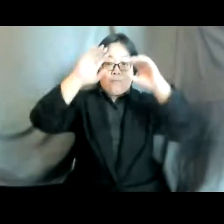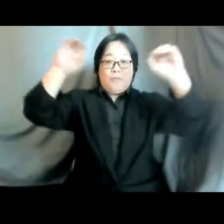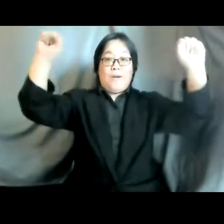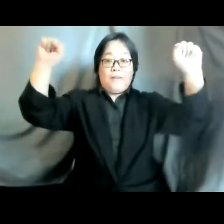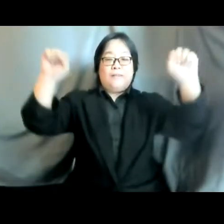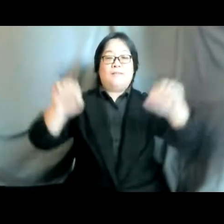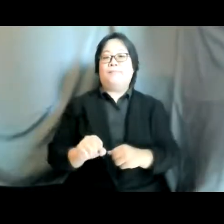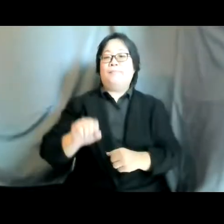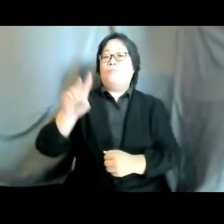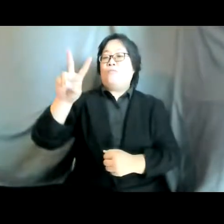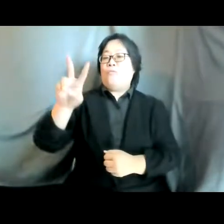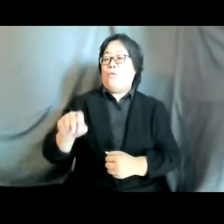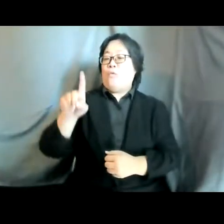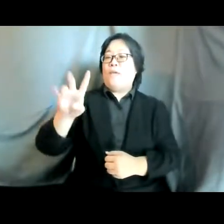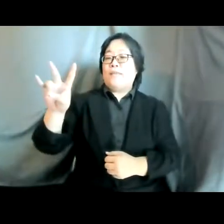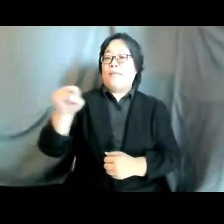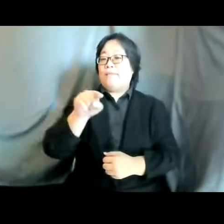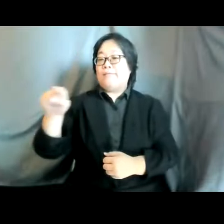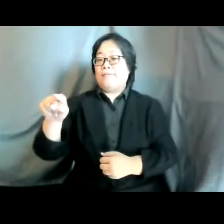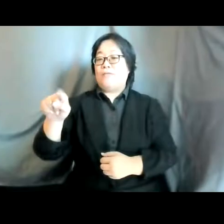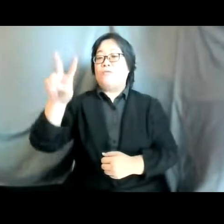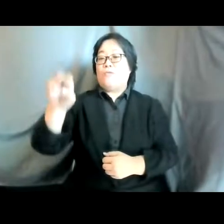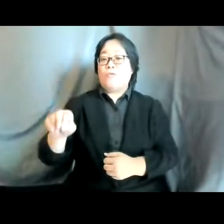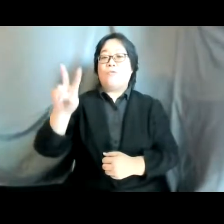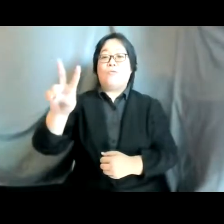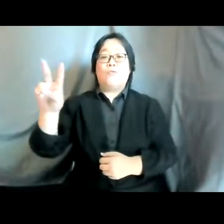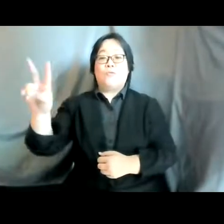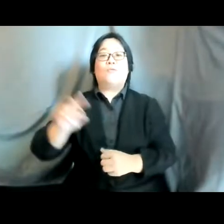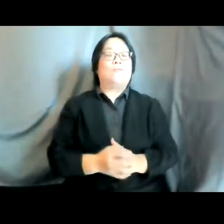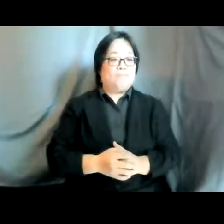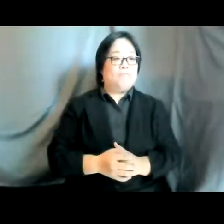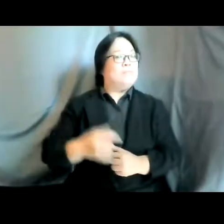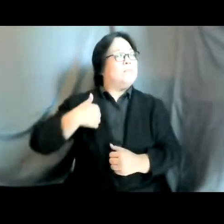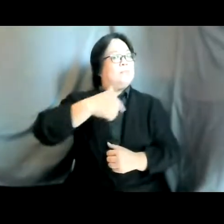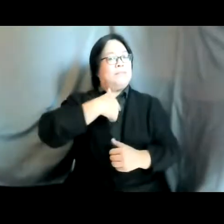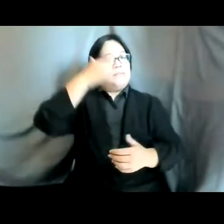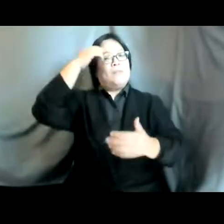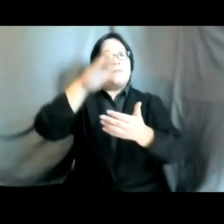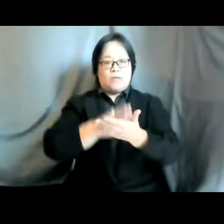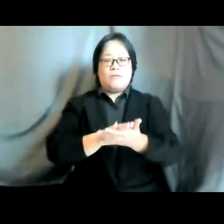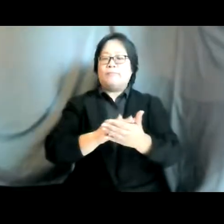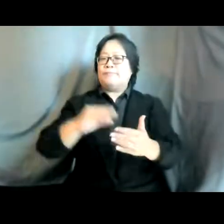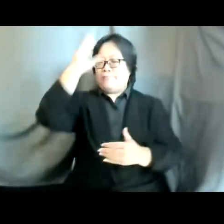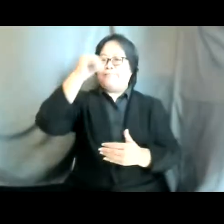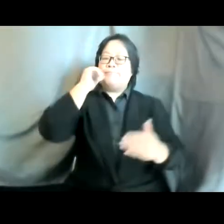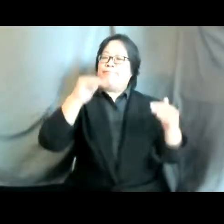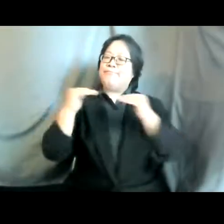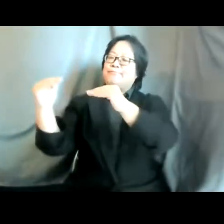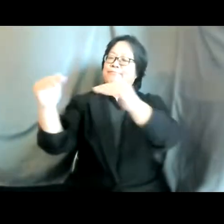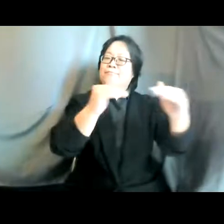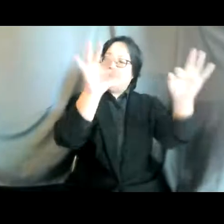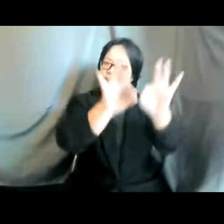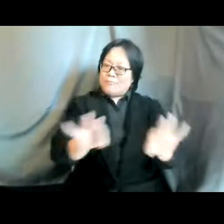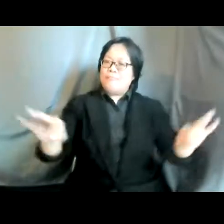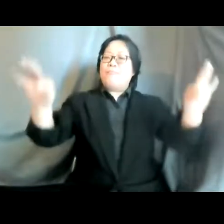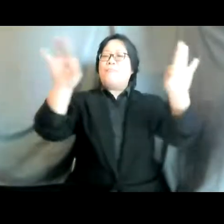2017 till 22. we believe that gender equality is key obviously in